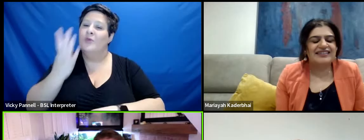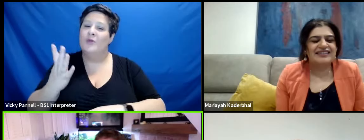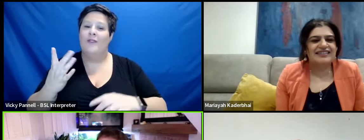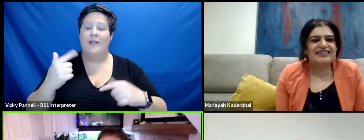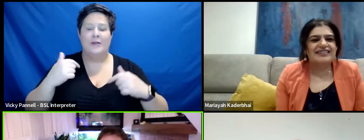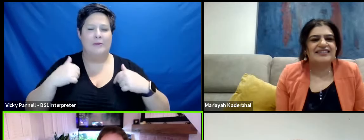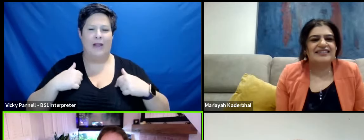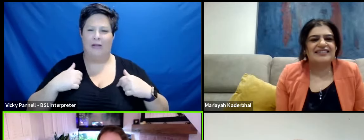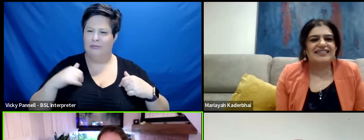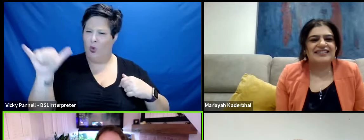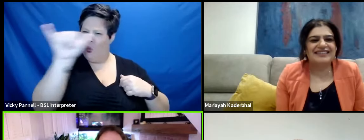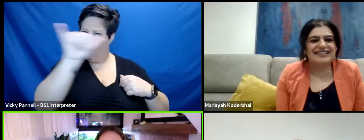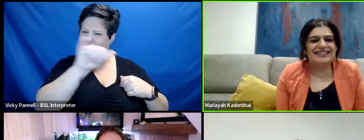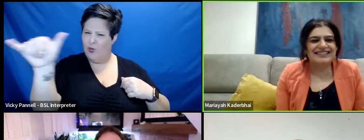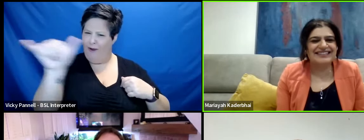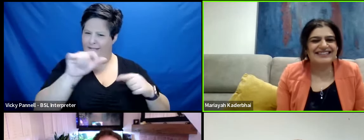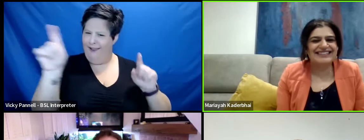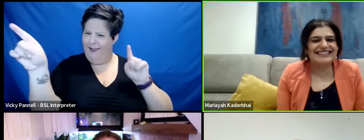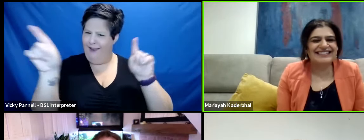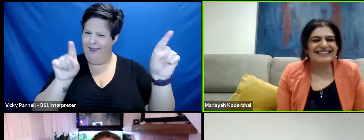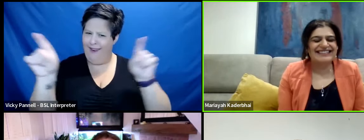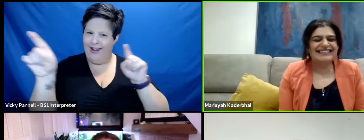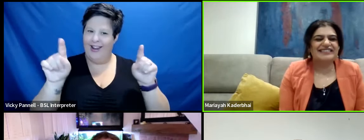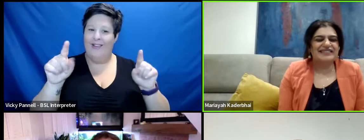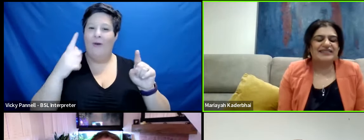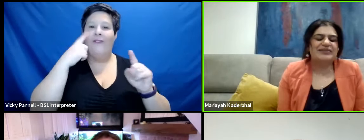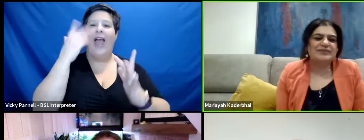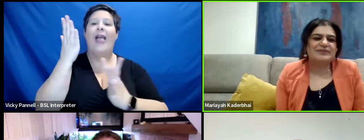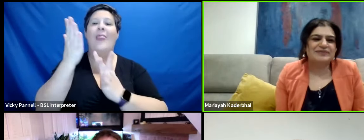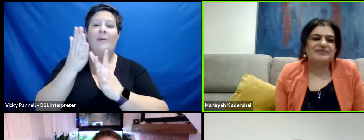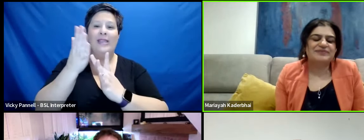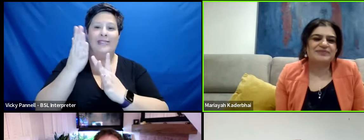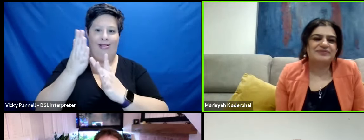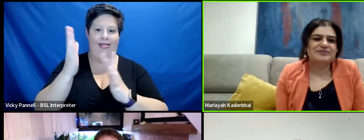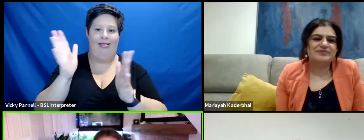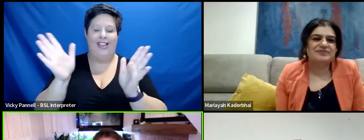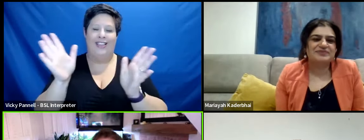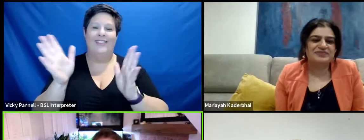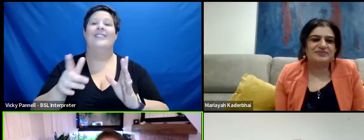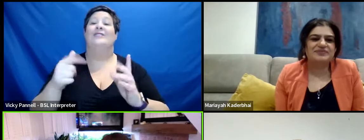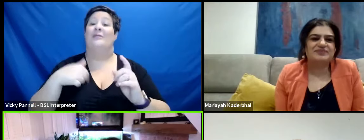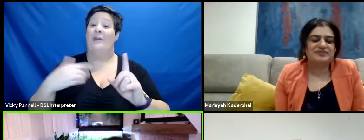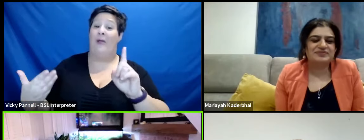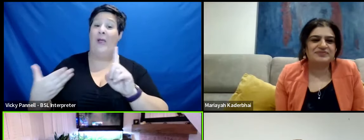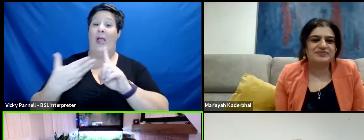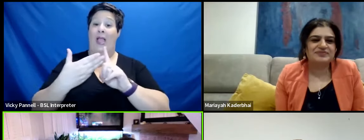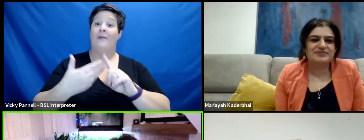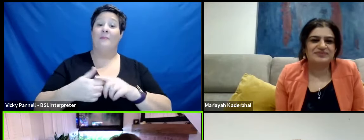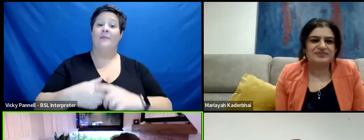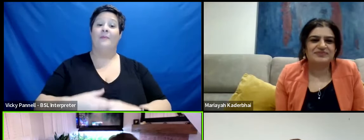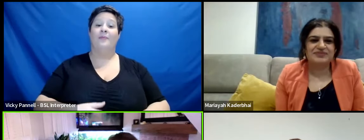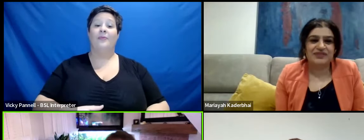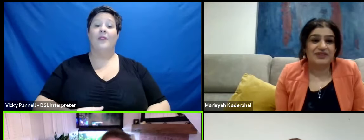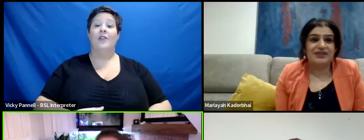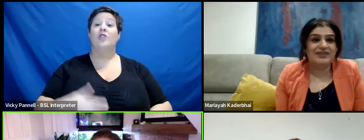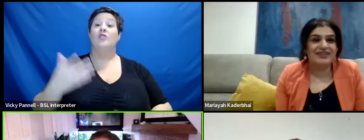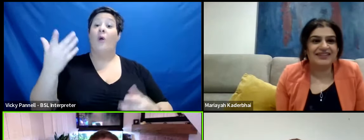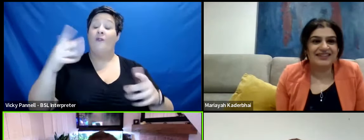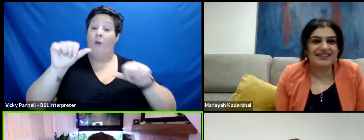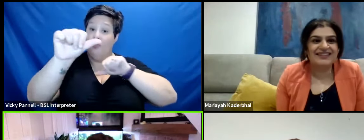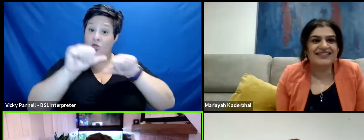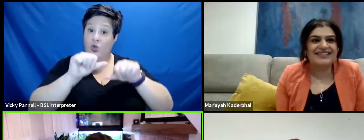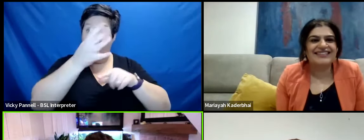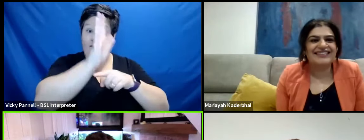I was like, well, which one of them are we going to do? We'll find somewhere in the middle, hopefully. So that was our aim. So, sorry. So then it went from the short